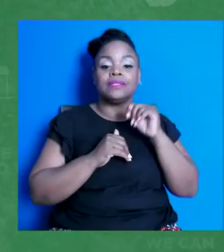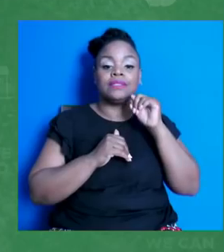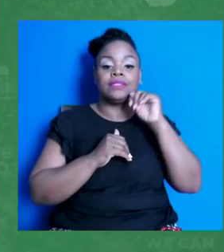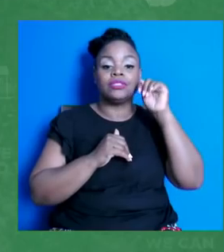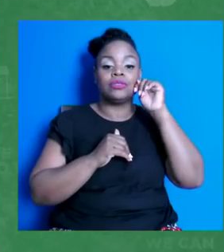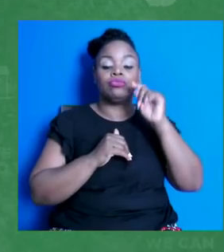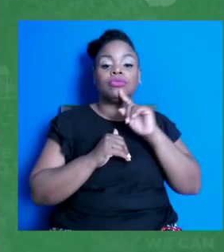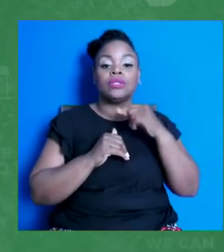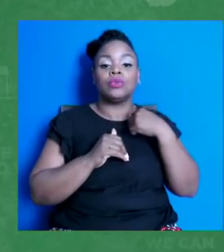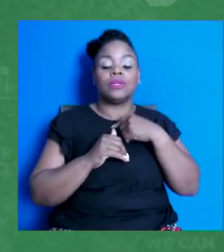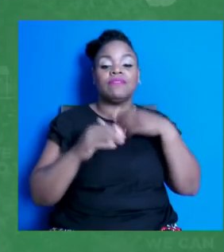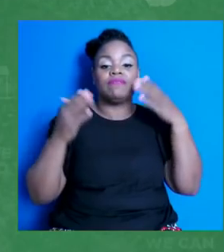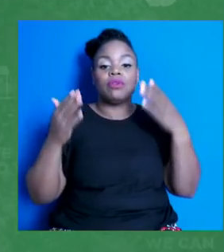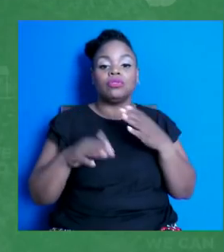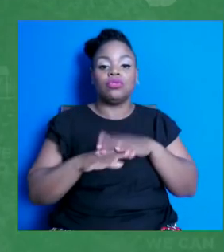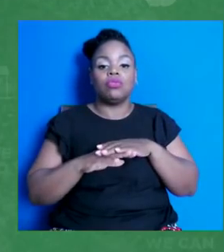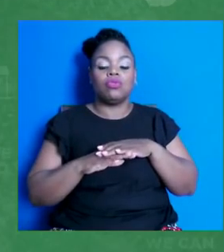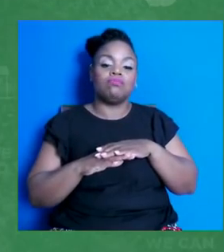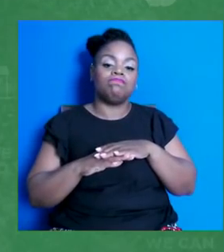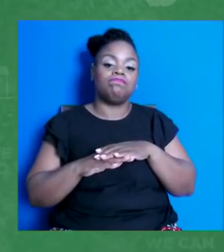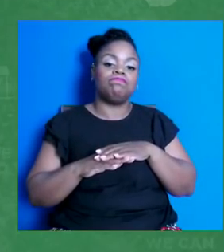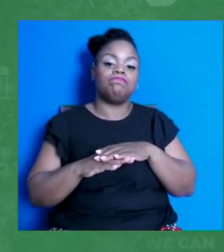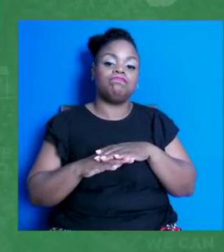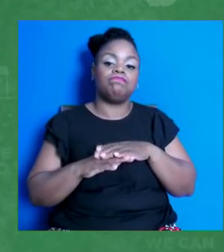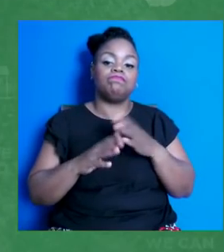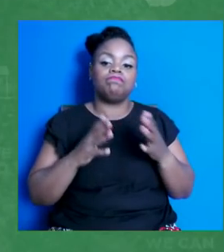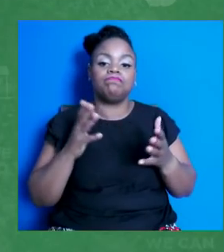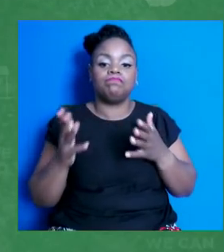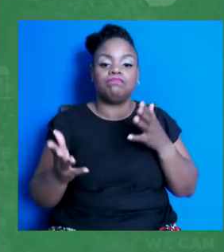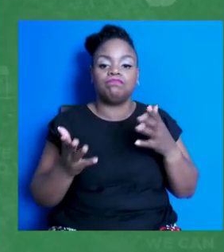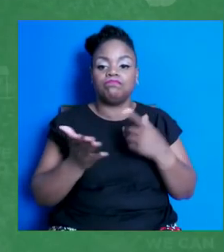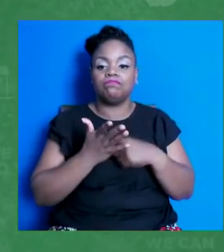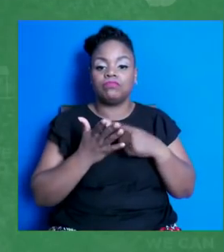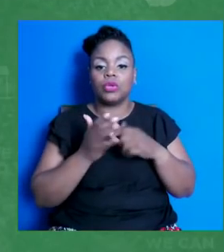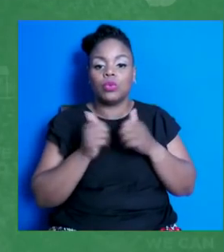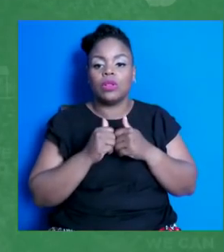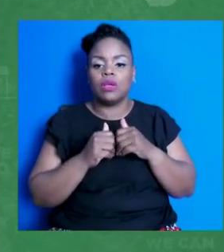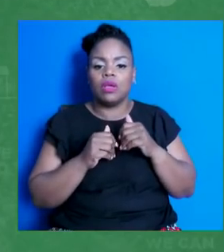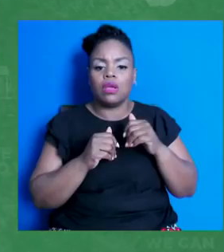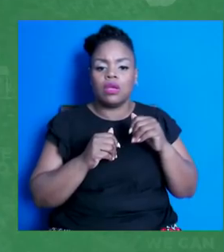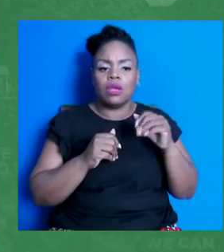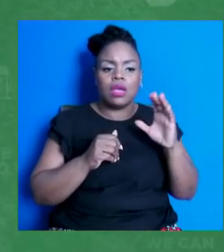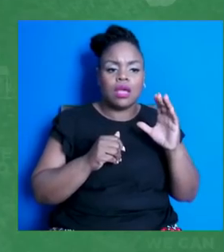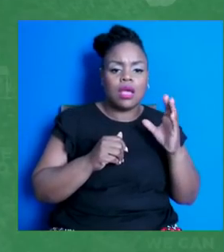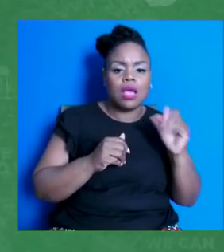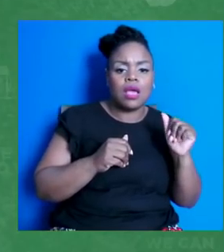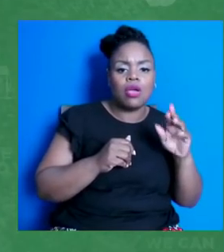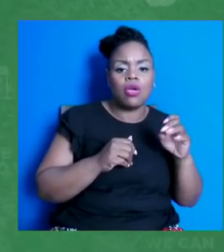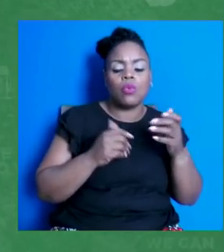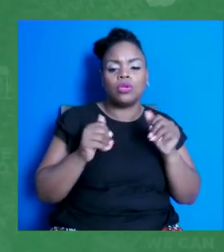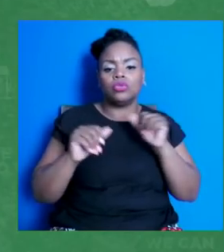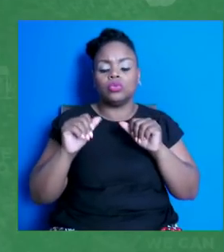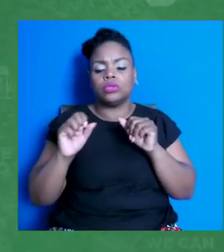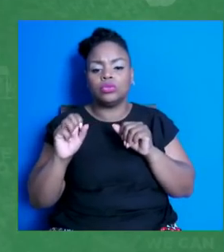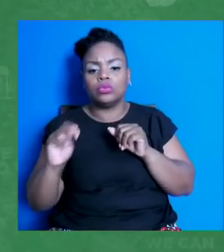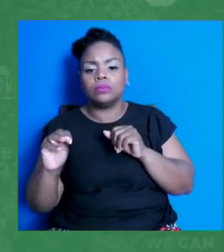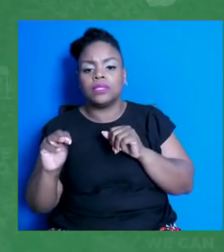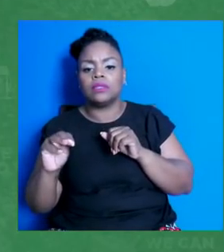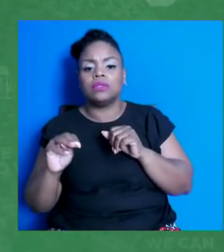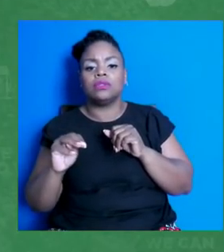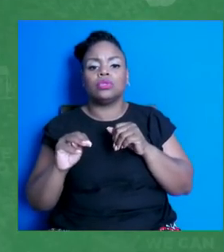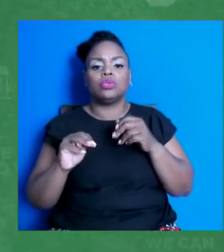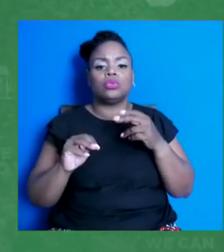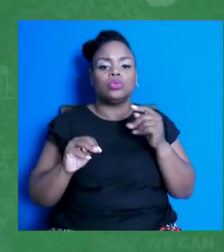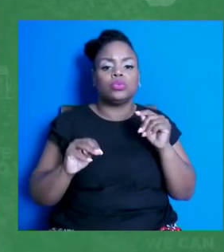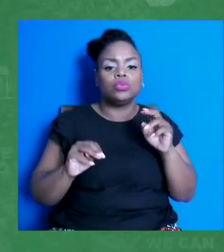young people wherever they are, whether that's on social media, in schools and colleges, through educational curriculums, the peer-to-peer campaigns